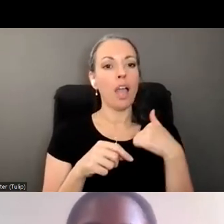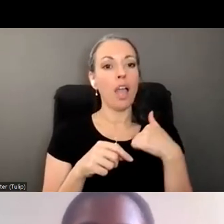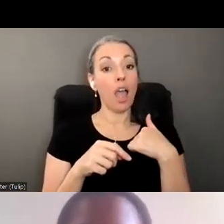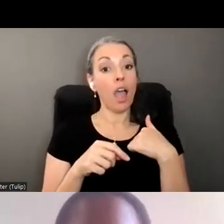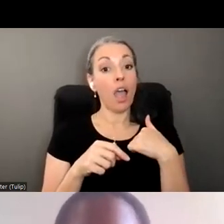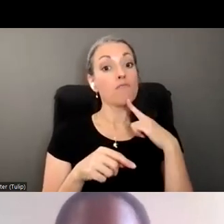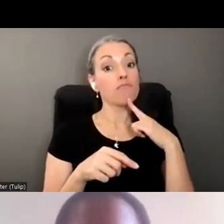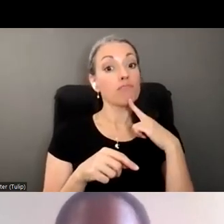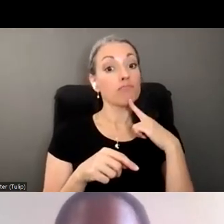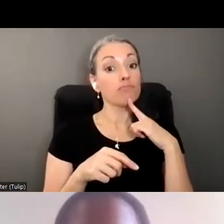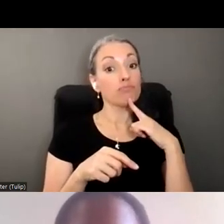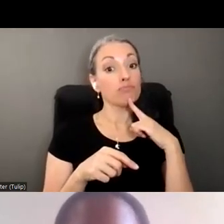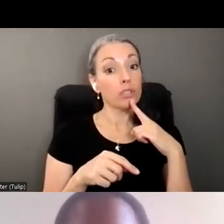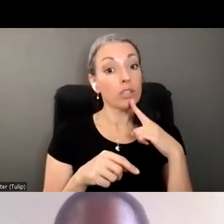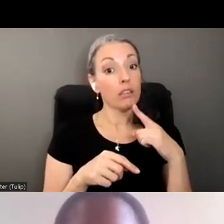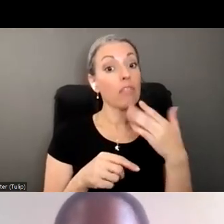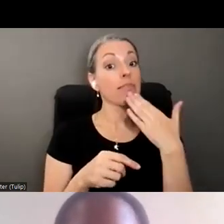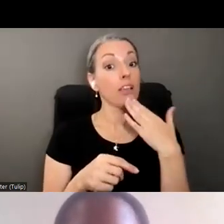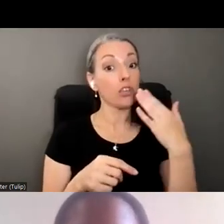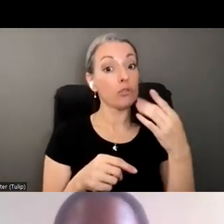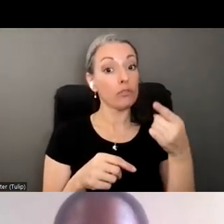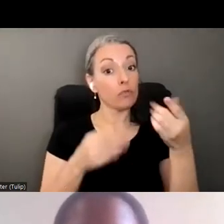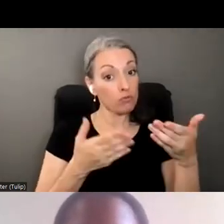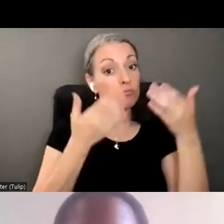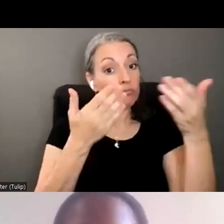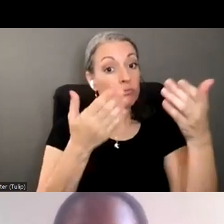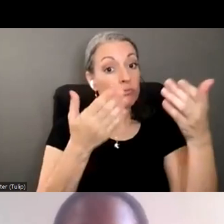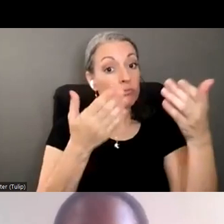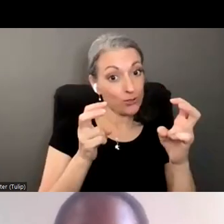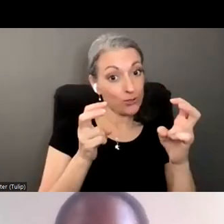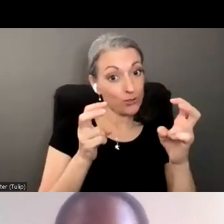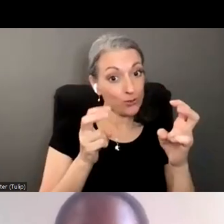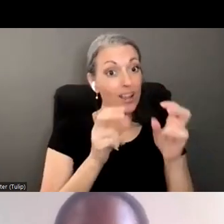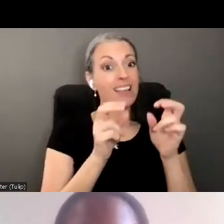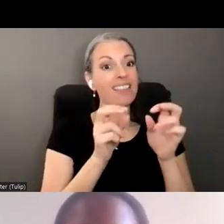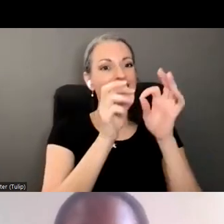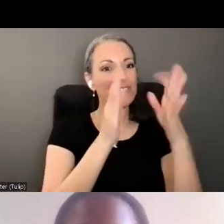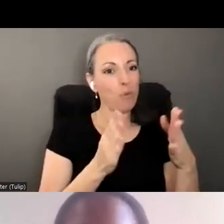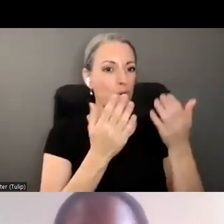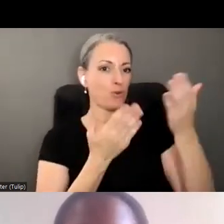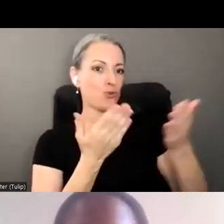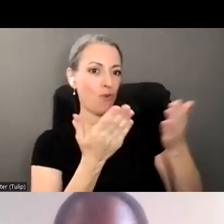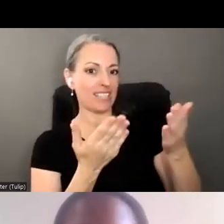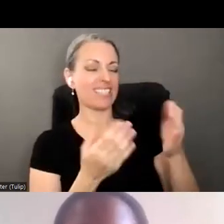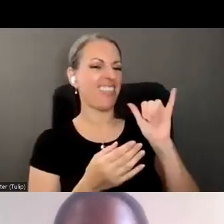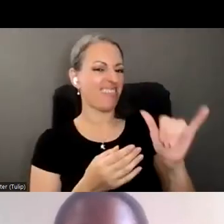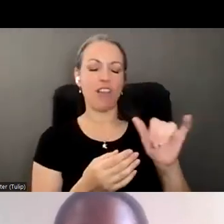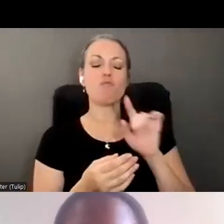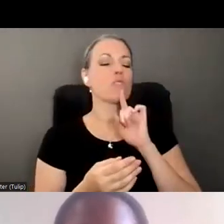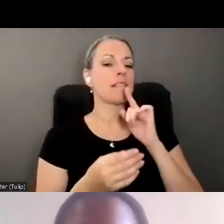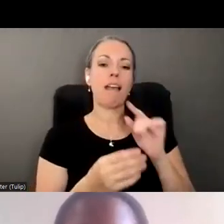want to thank you for bringing up the issue of translation services, because I think that's one that doesn't get addressed a lot.